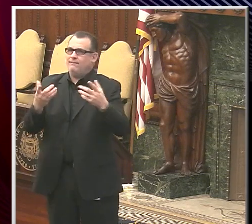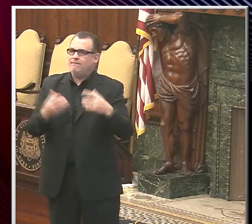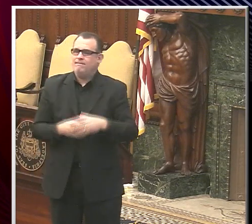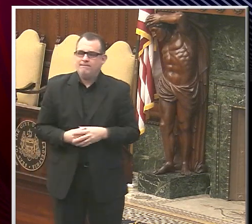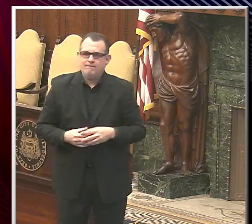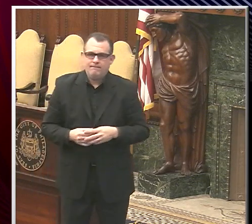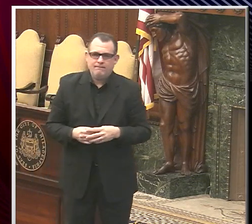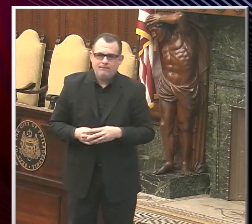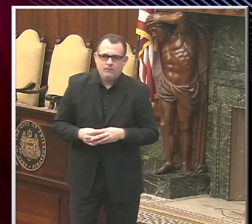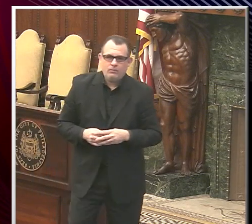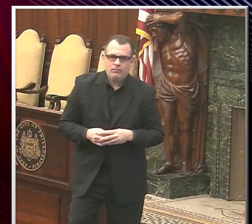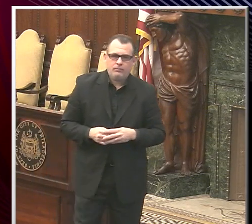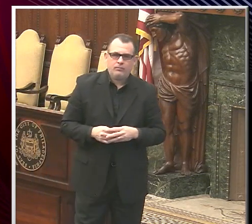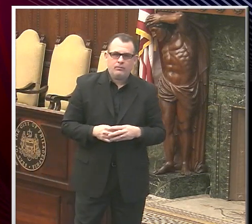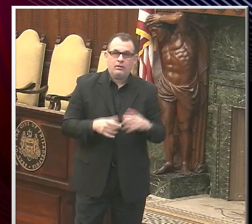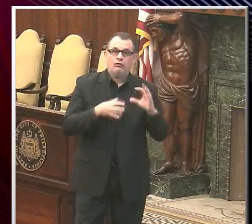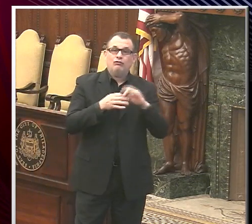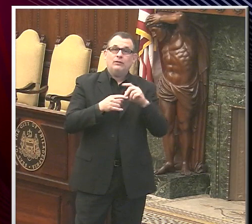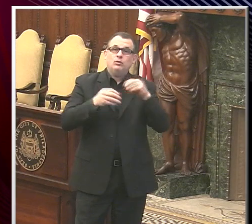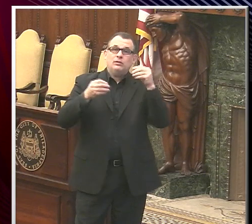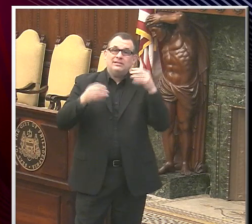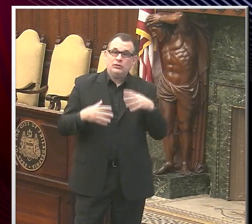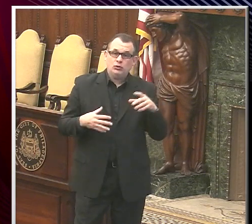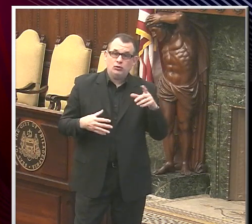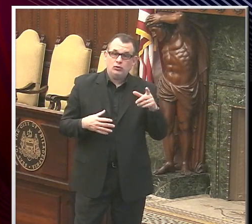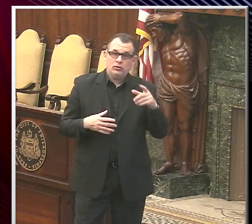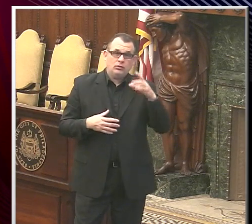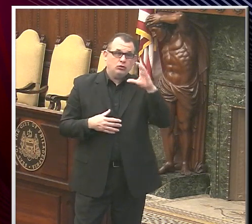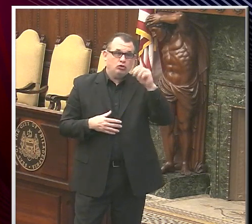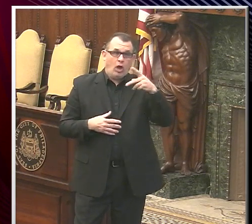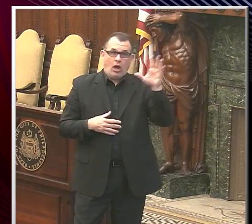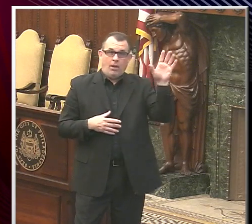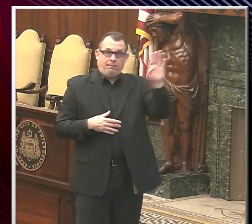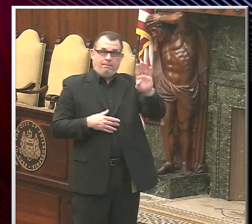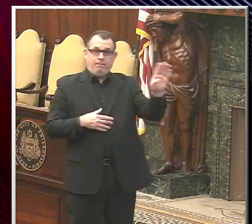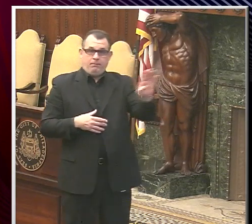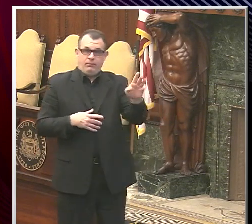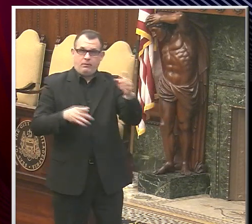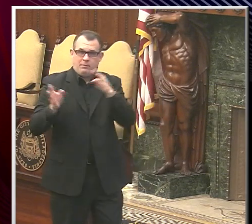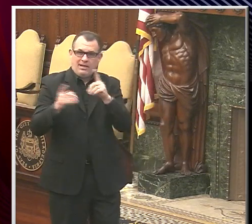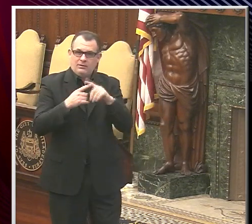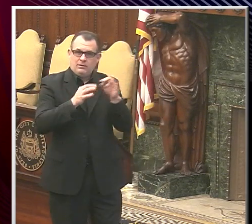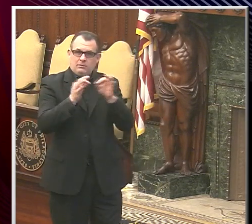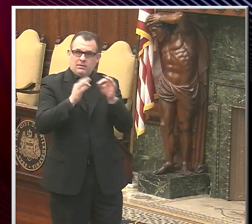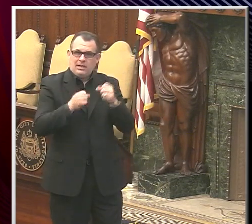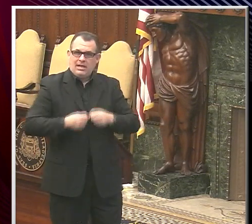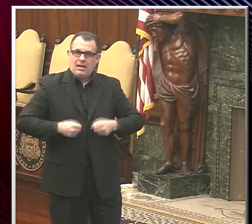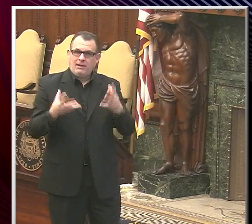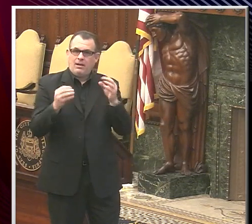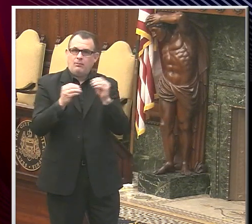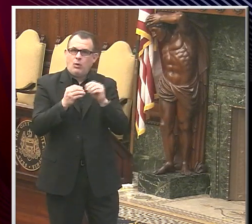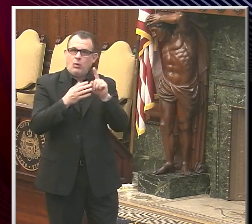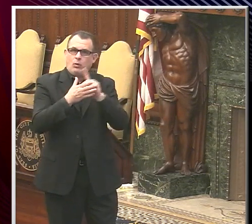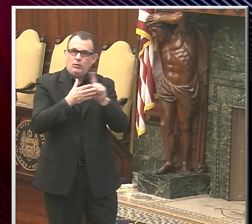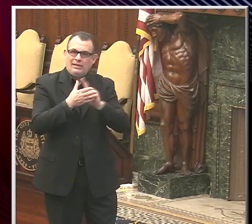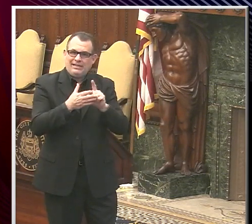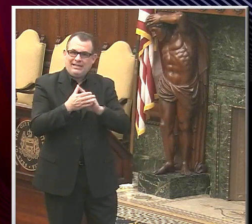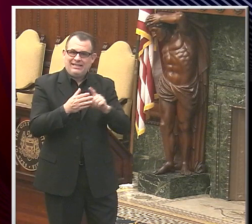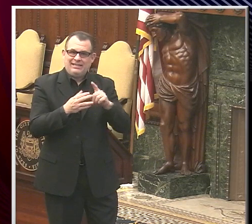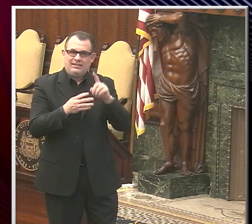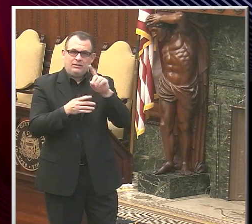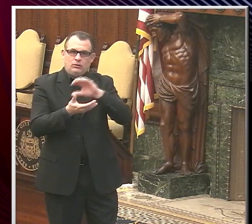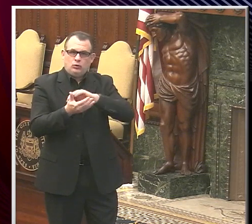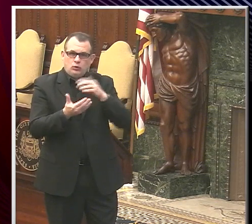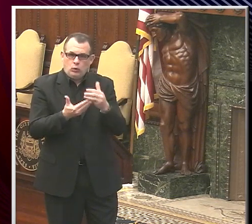Relating to the teacher CHOP plan, could you share a little bit about, like, how many additional weekly doses CHOP will be getting for that